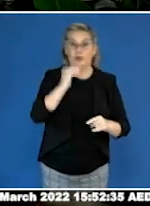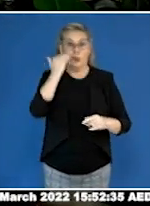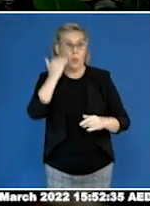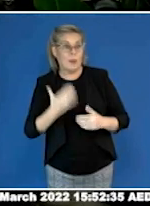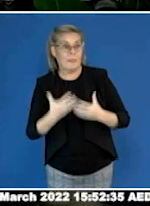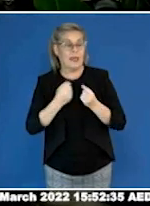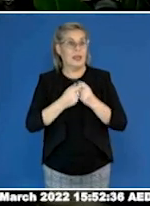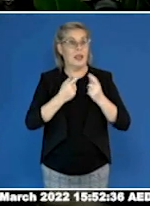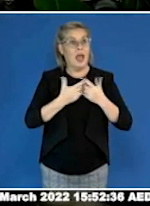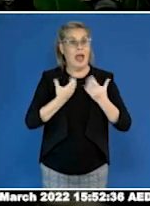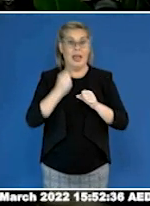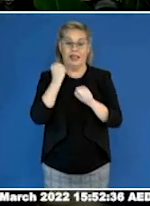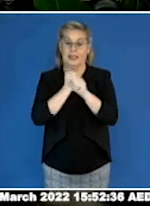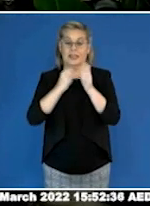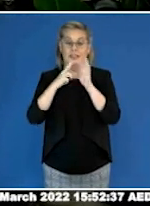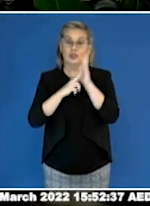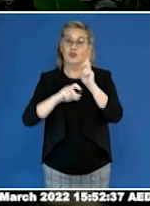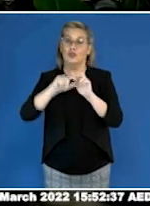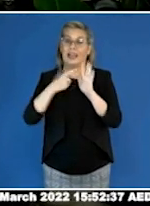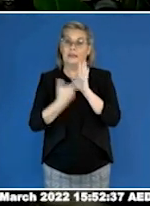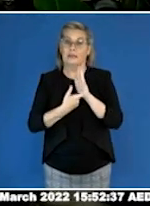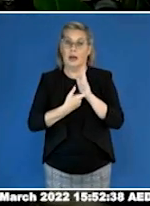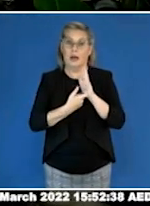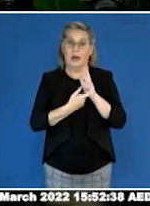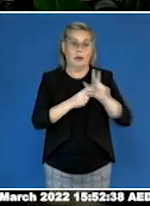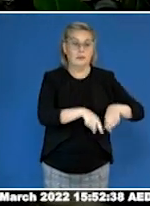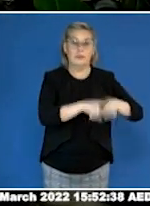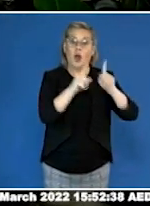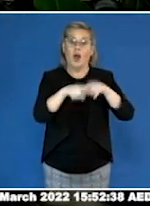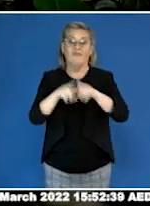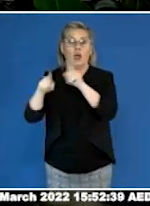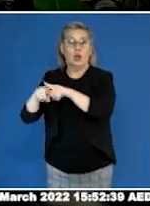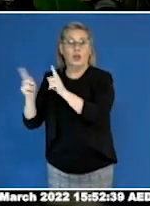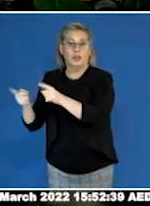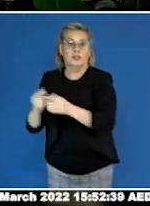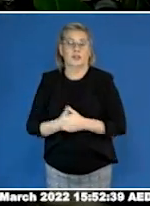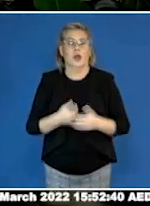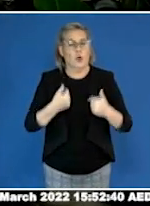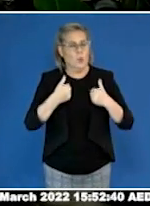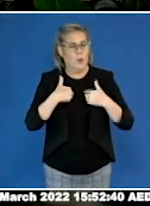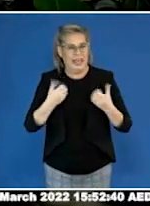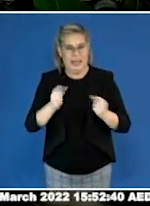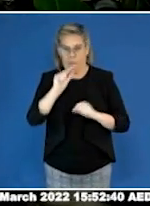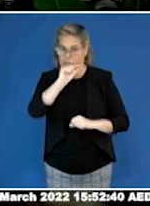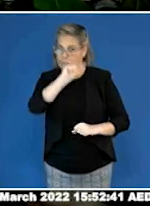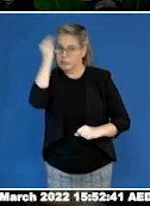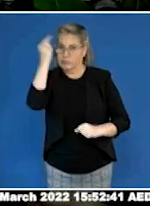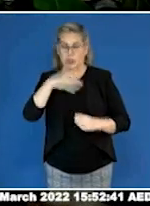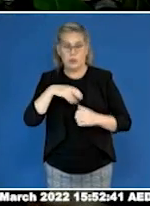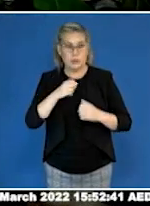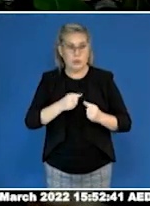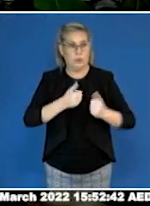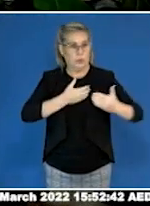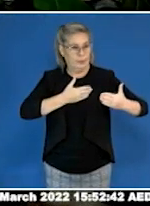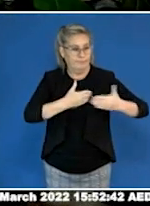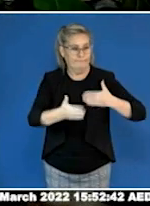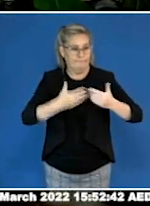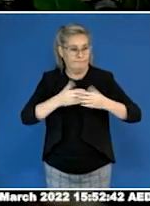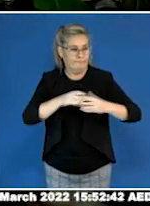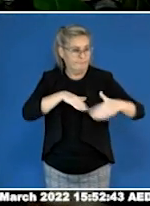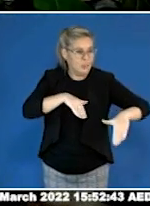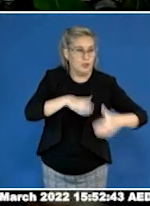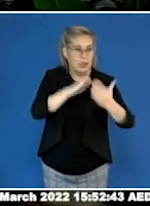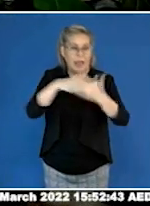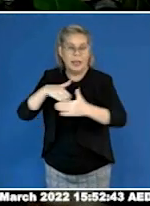advocacy mission to address the many challenges, barriers and disadvantages we face, which is why today is so important.